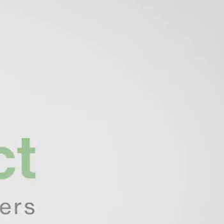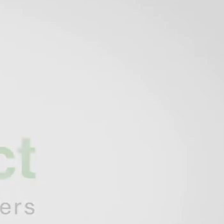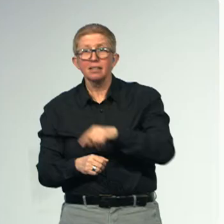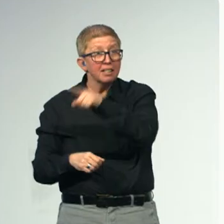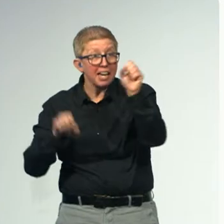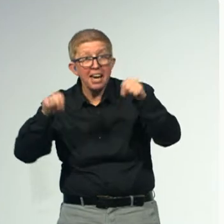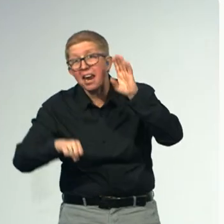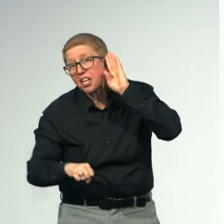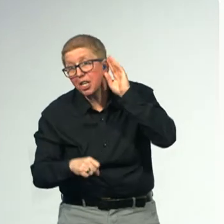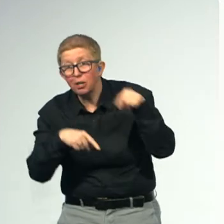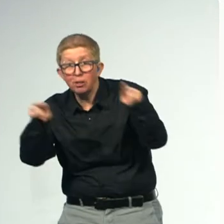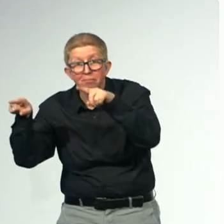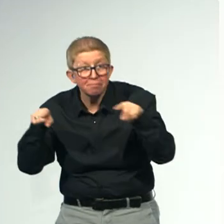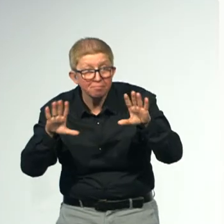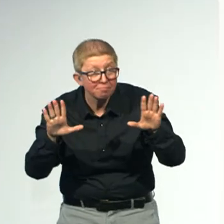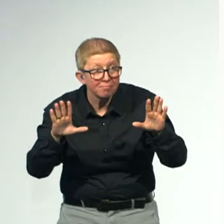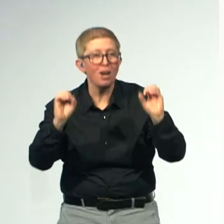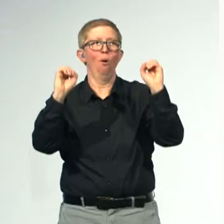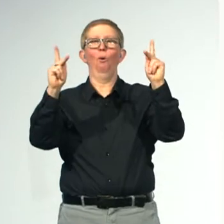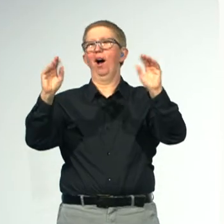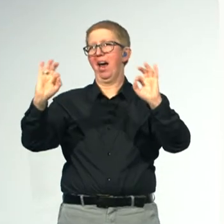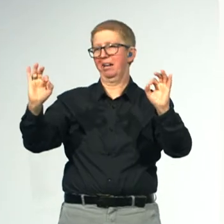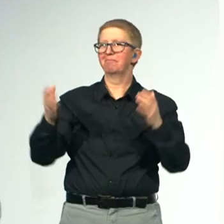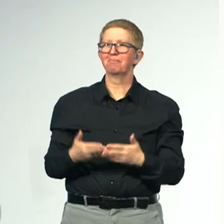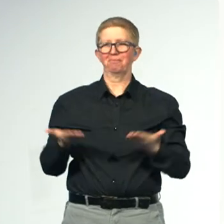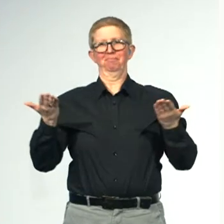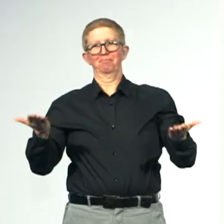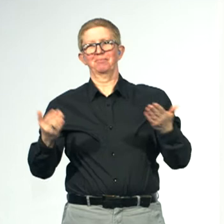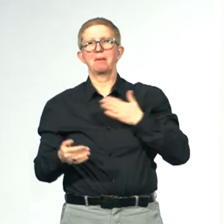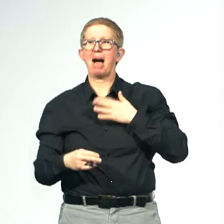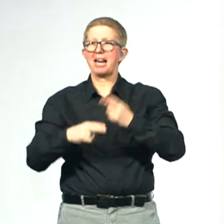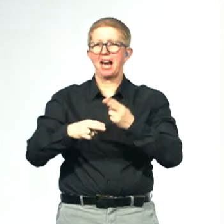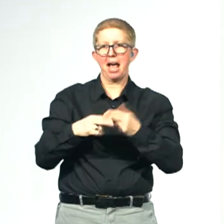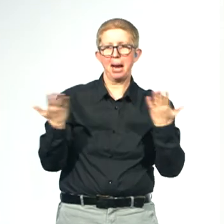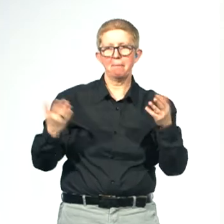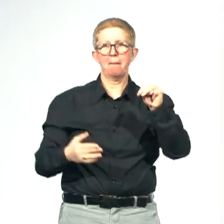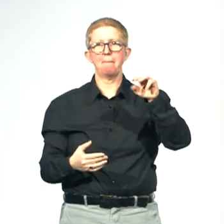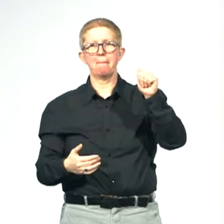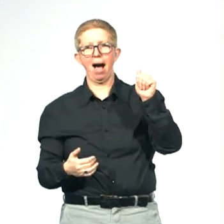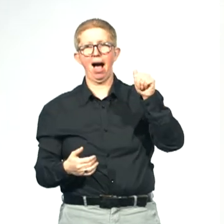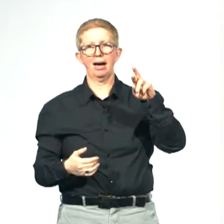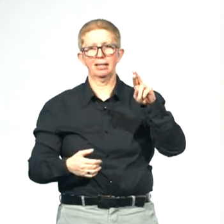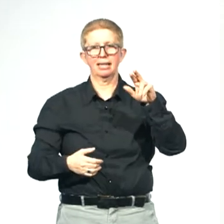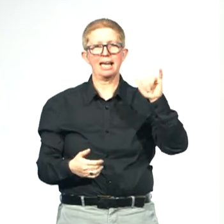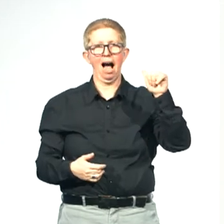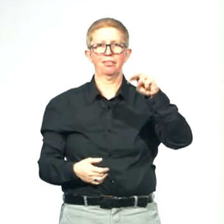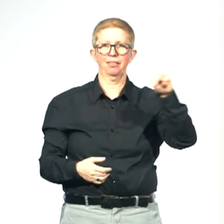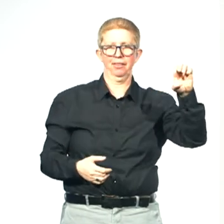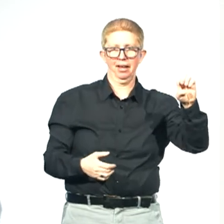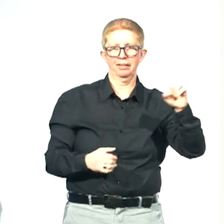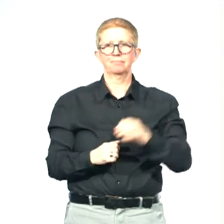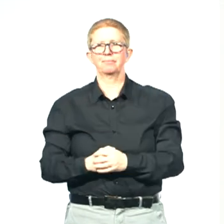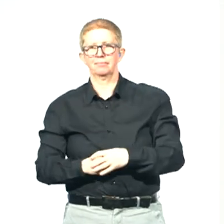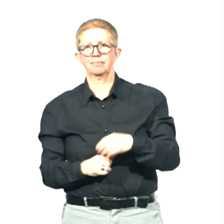Hello everyone. My name is Mary-Anne and I am 20 years old from Norway. I'm really